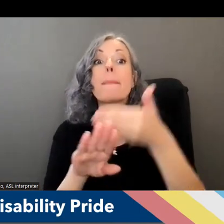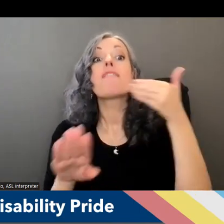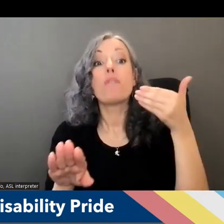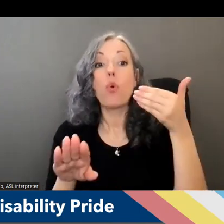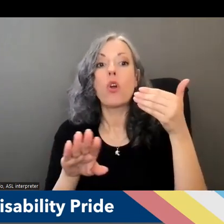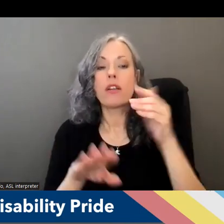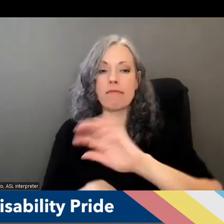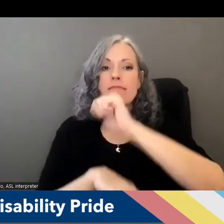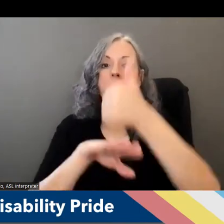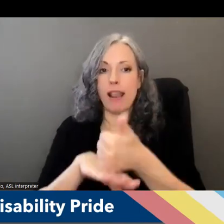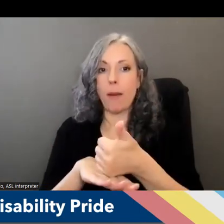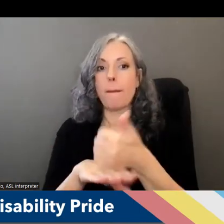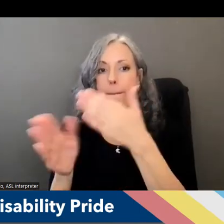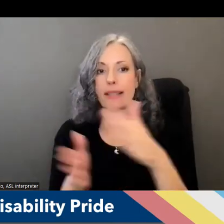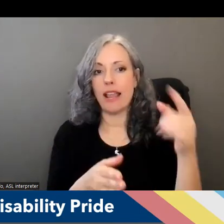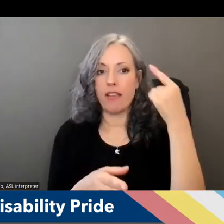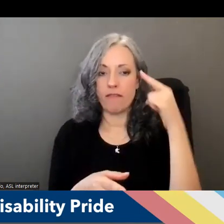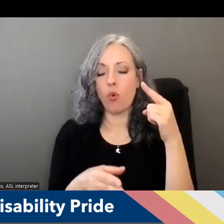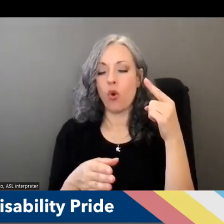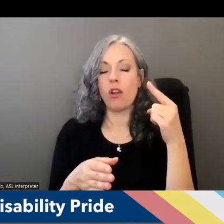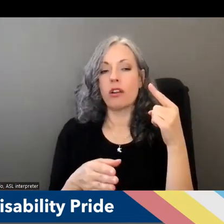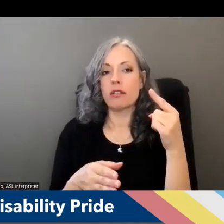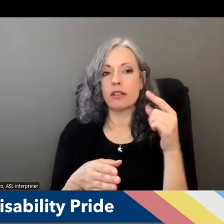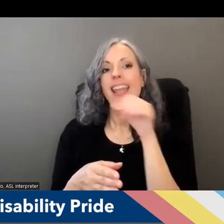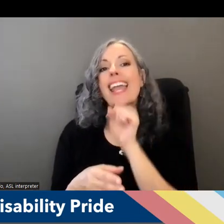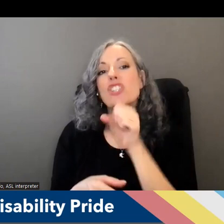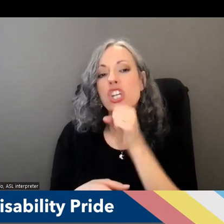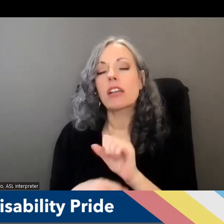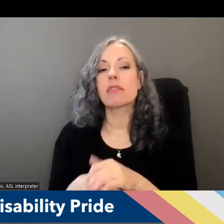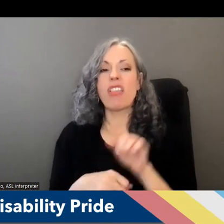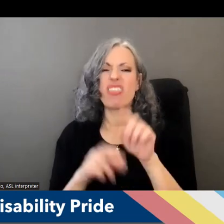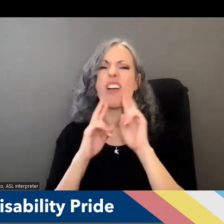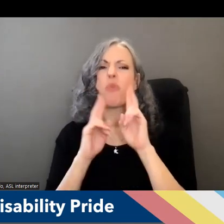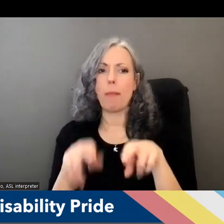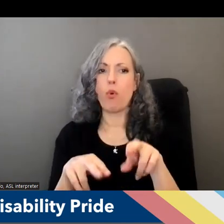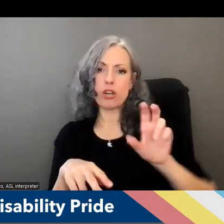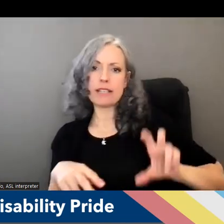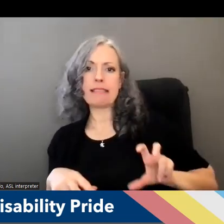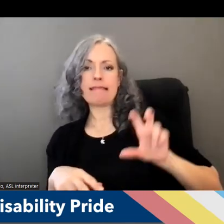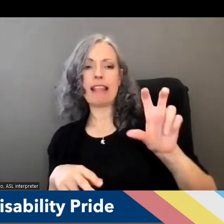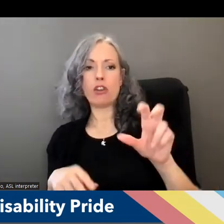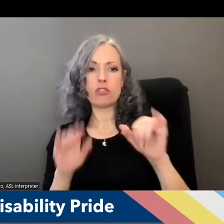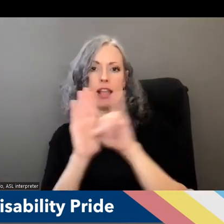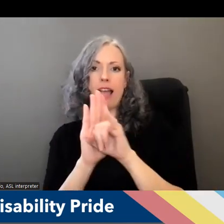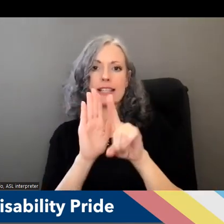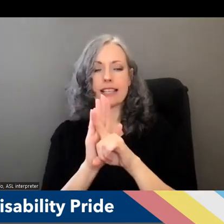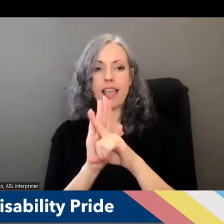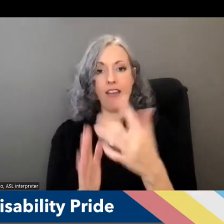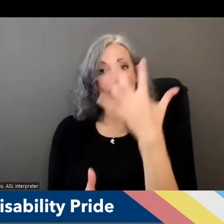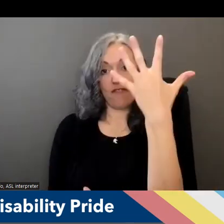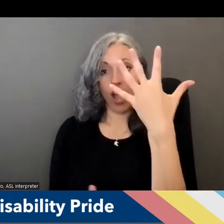for aging was finalized and in that report stakeholders identified five objectives